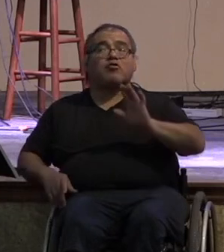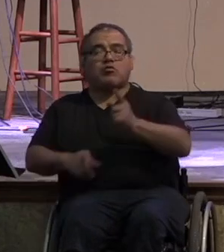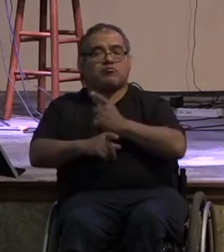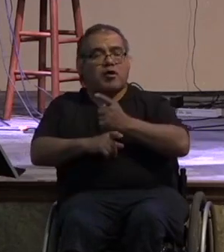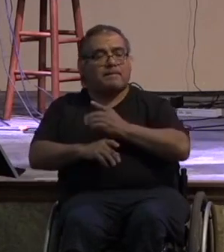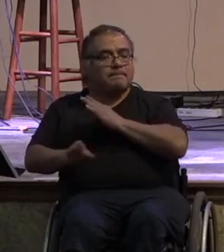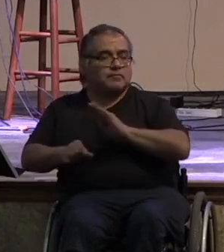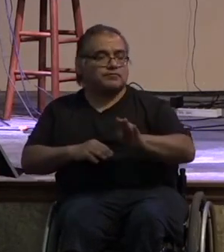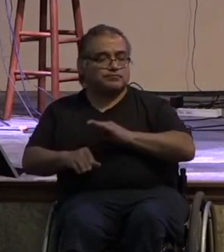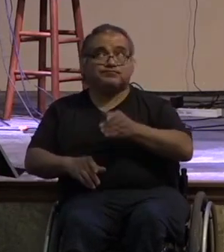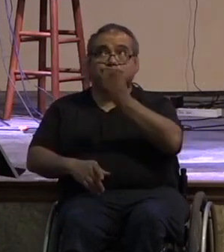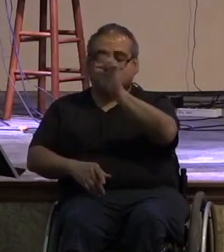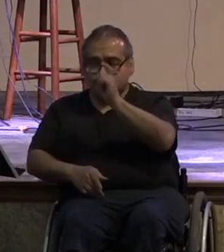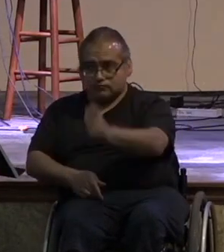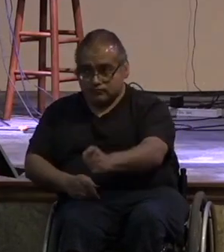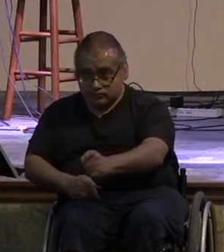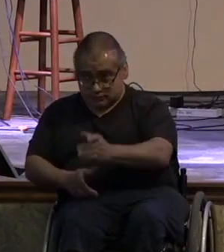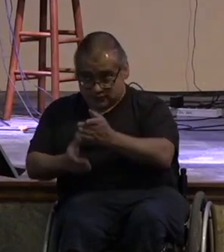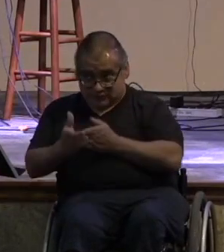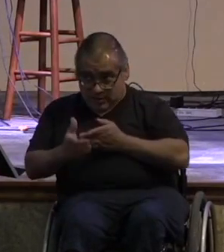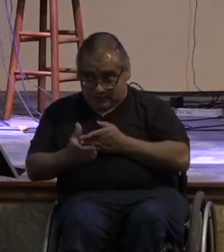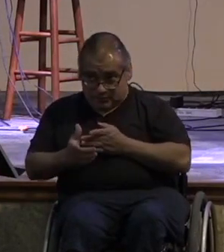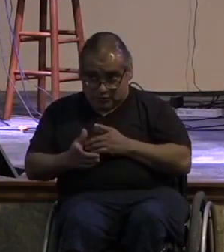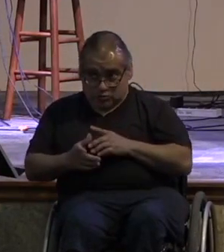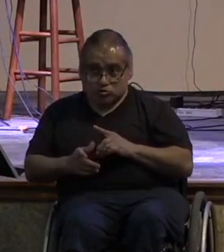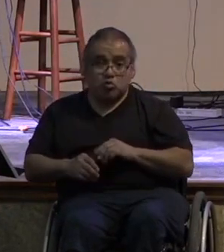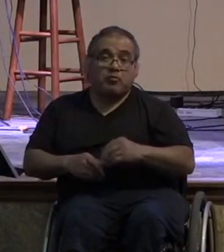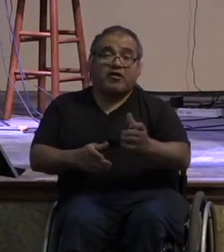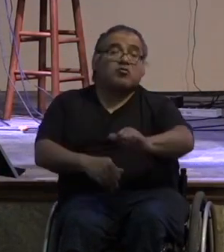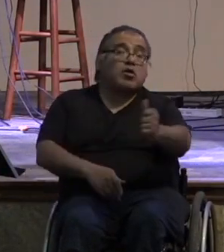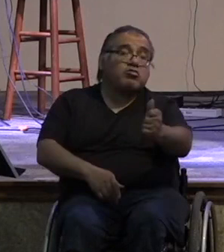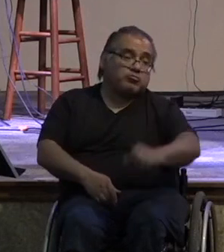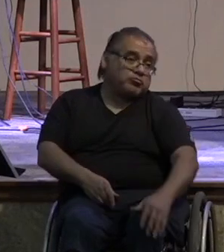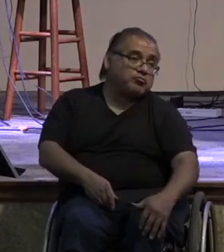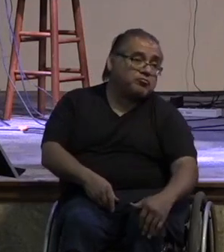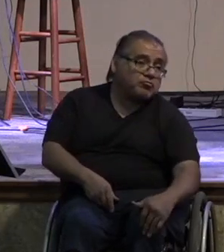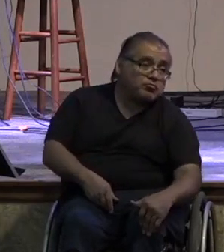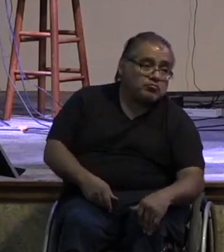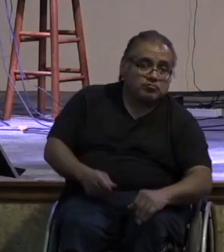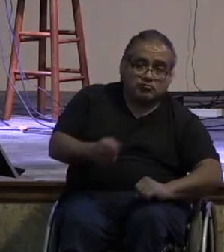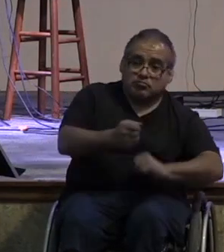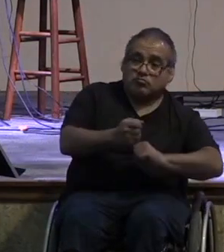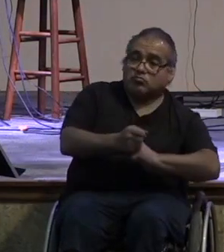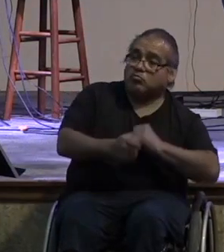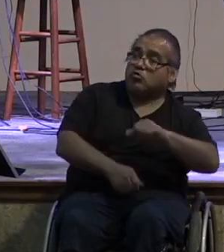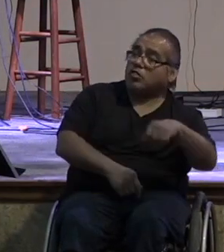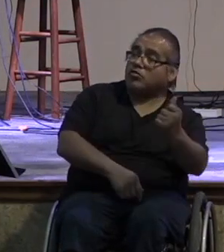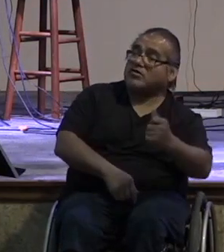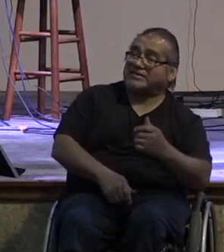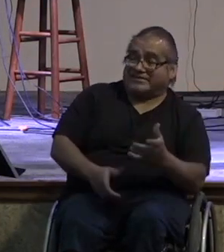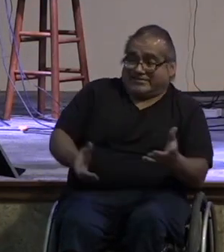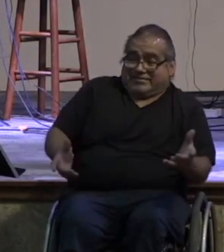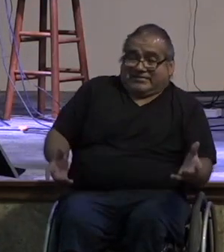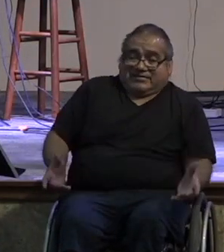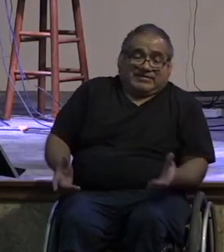so we see that god gives some to provide for others you know it's really easy to stand up here and